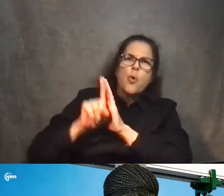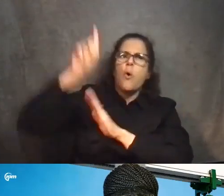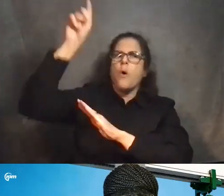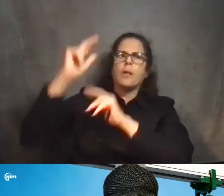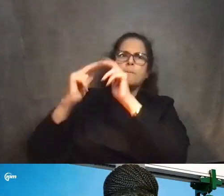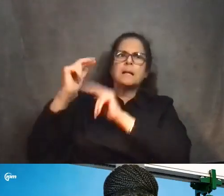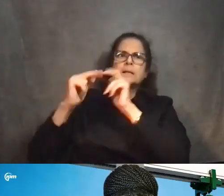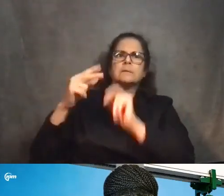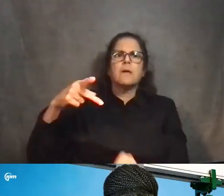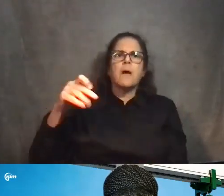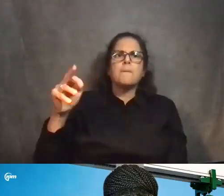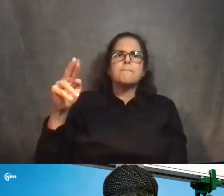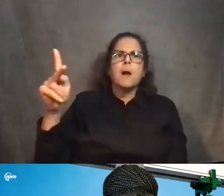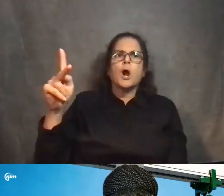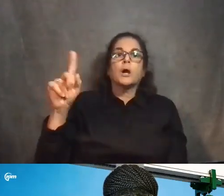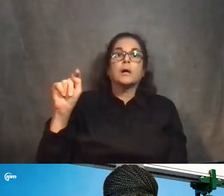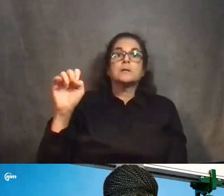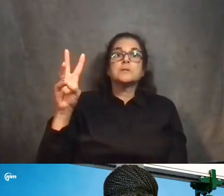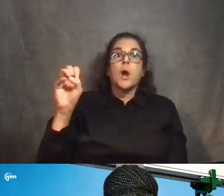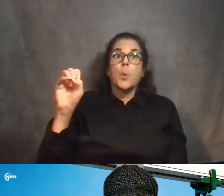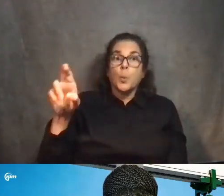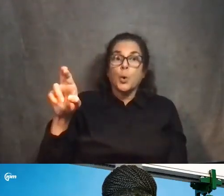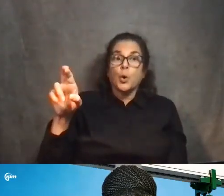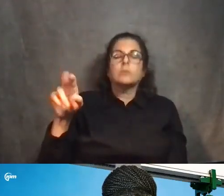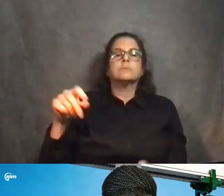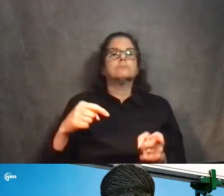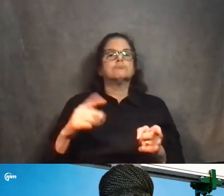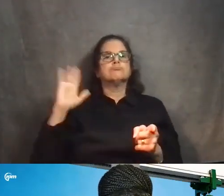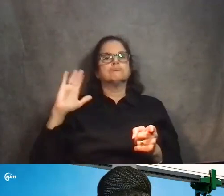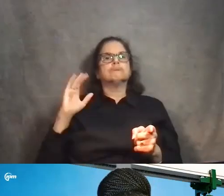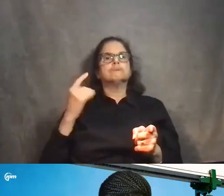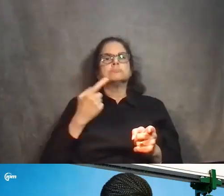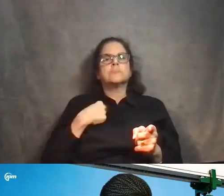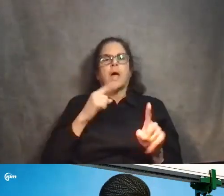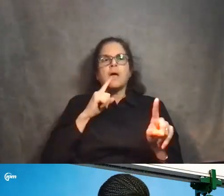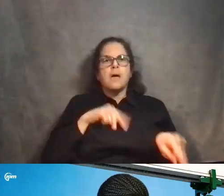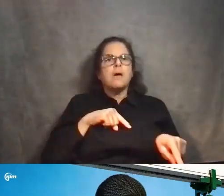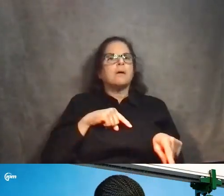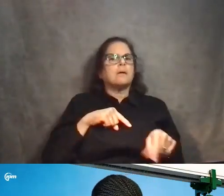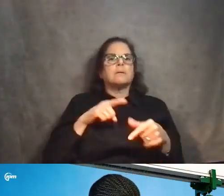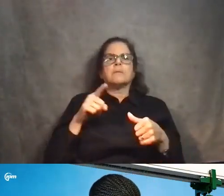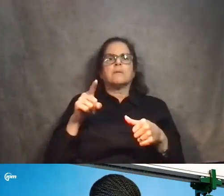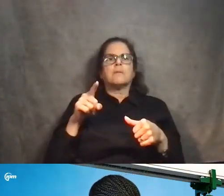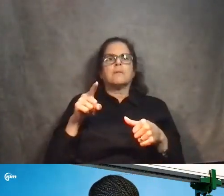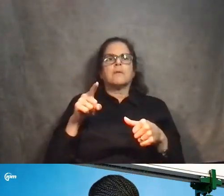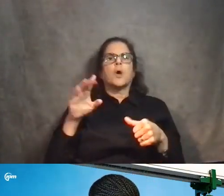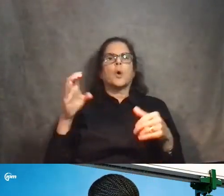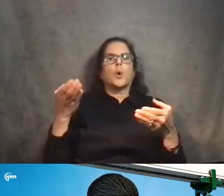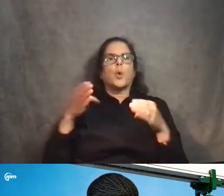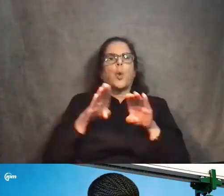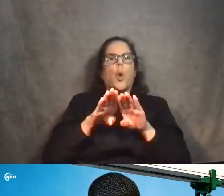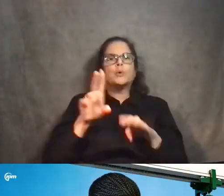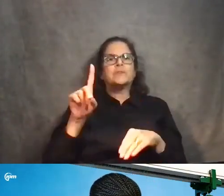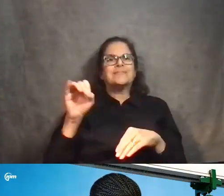So all three of those items that I had mentioned, the closed deck structure, the continuously welded rail, and the noise barrier, all contribute to less